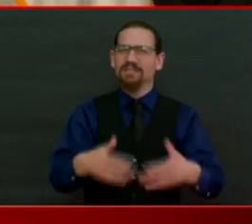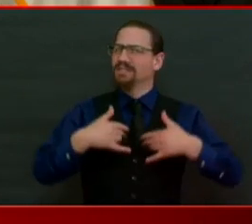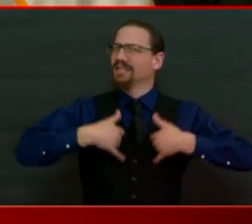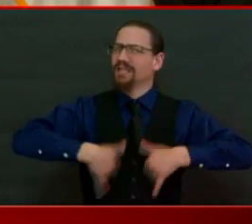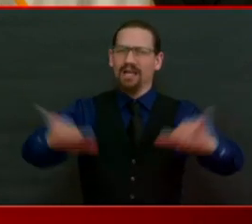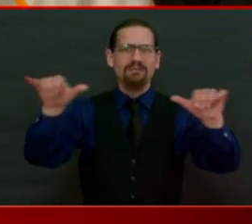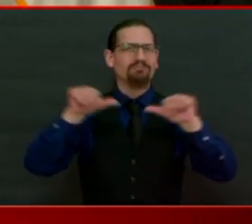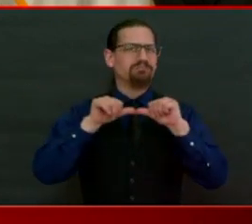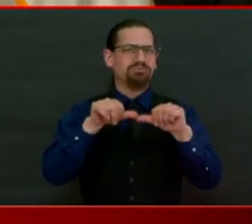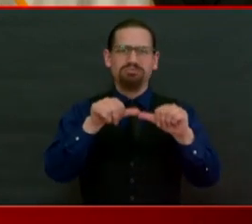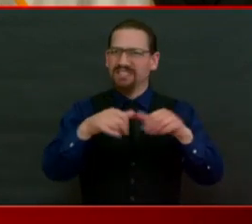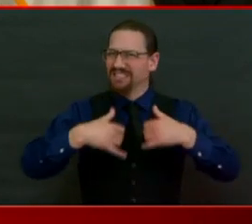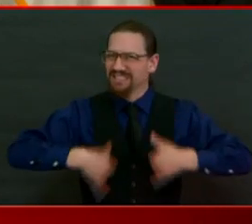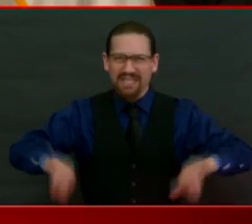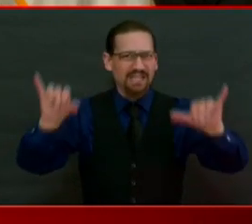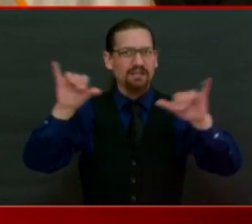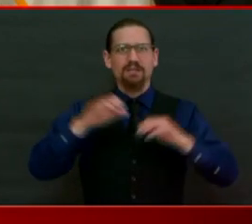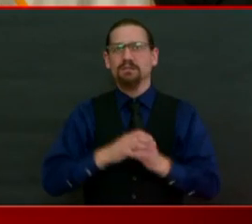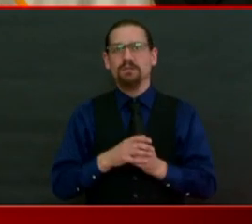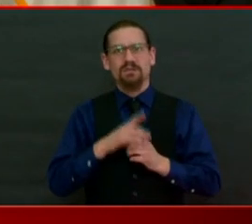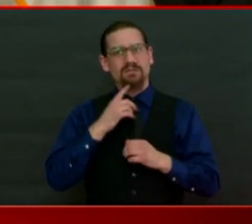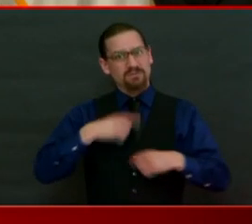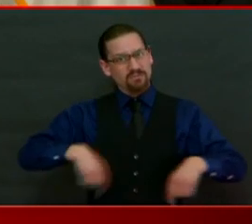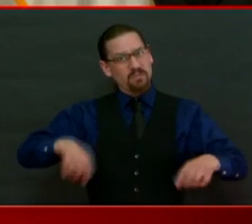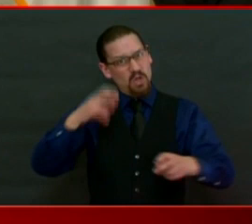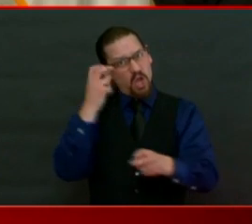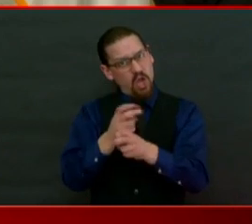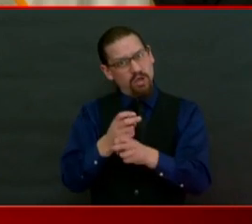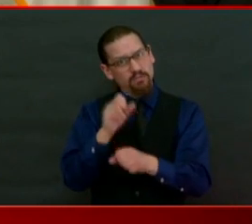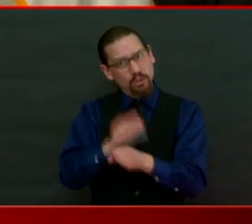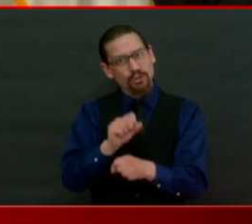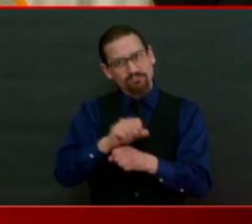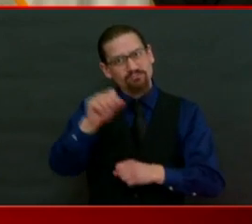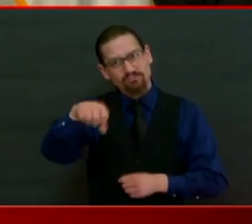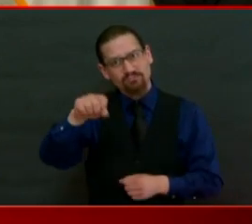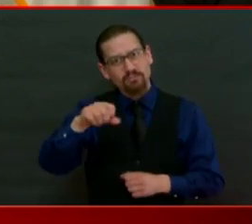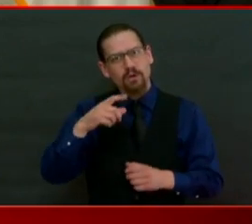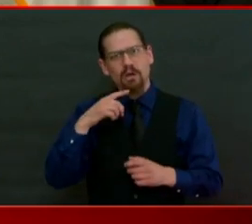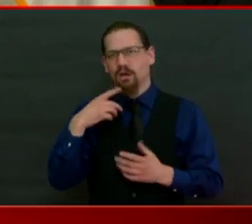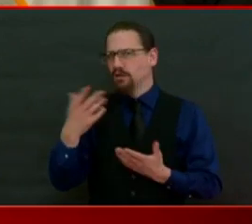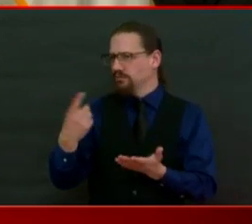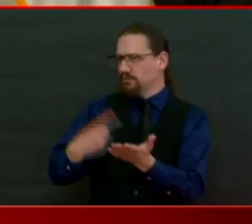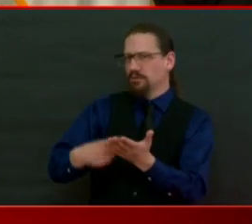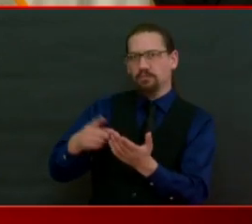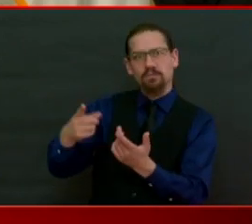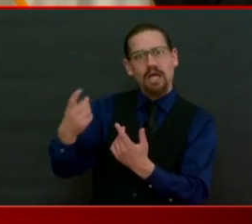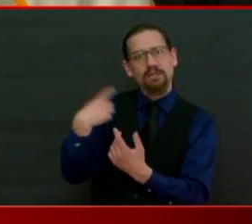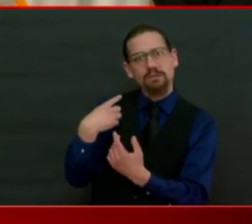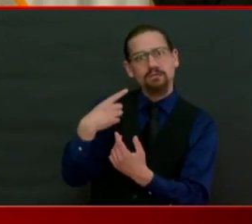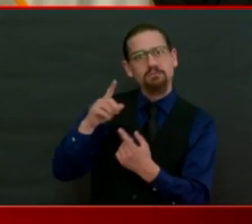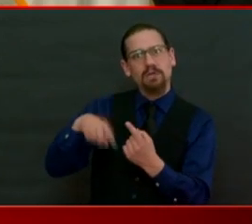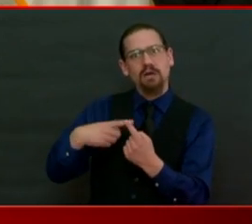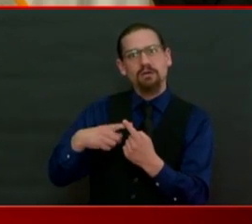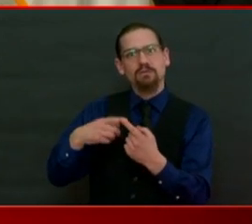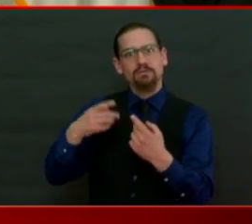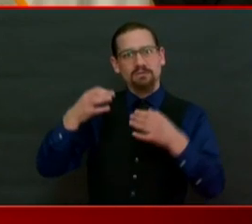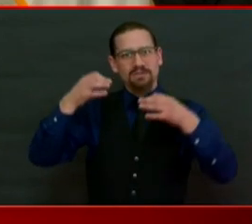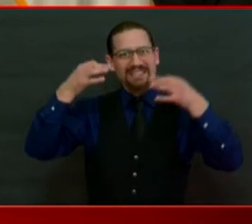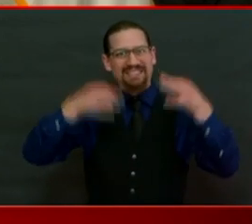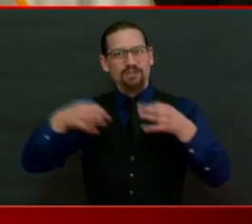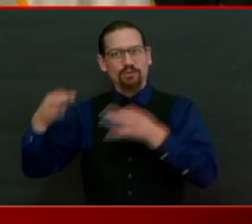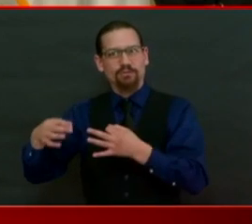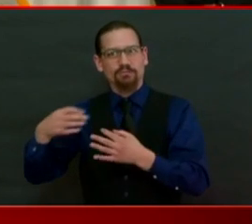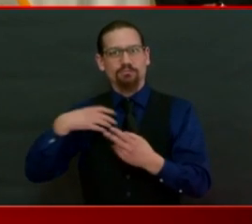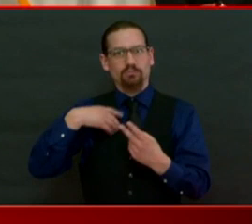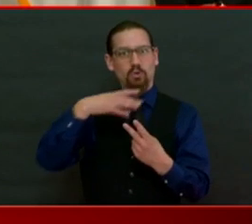the really hard work that you're talking about, which is how do we make the tough choices? And I am absolutely open, and I agree